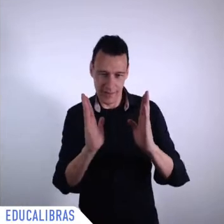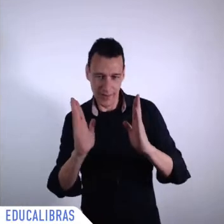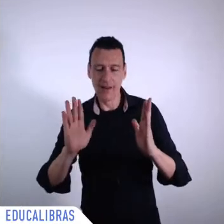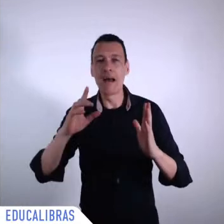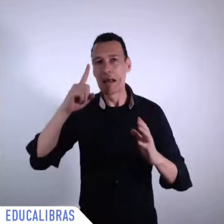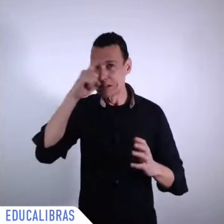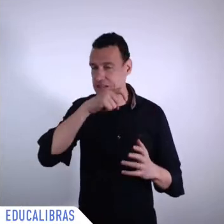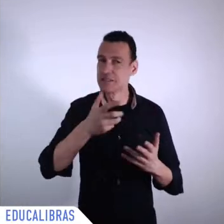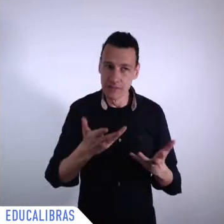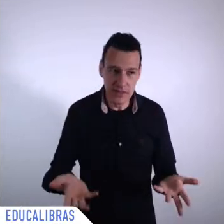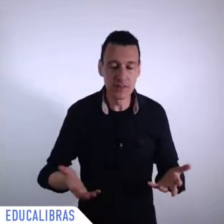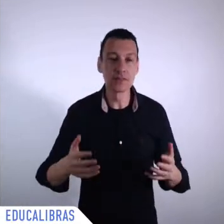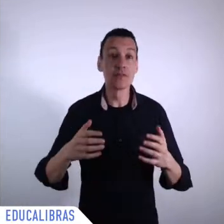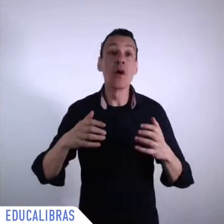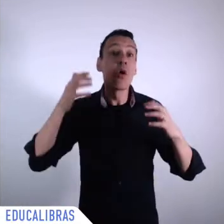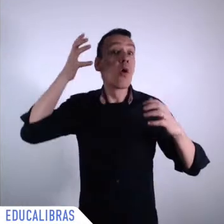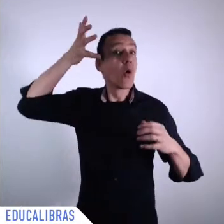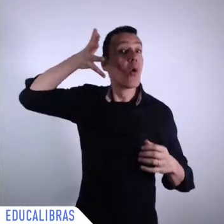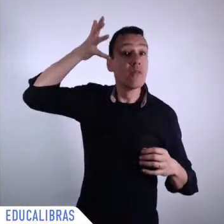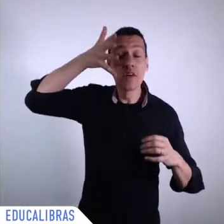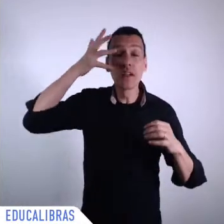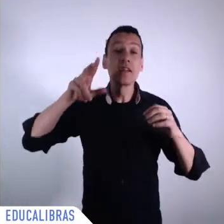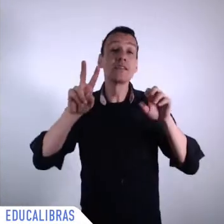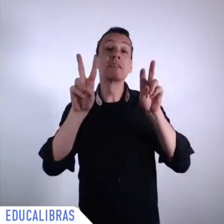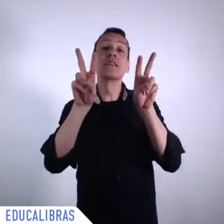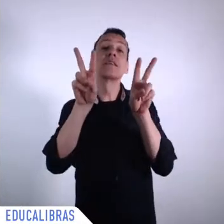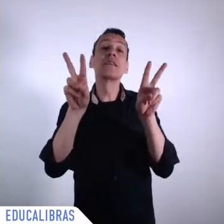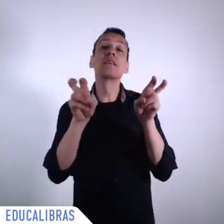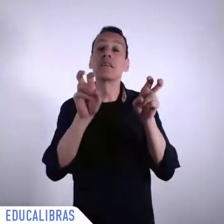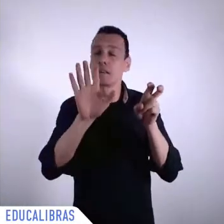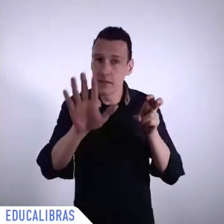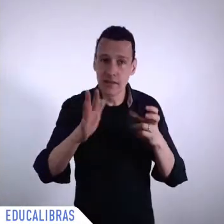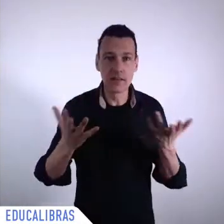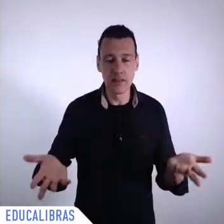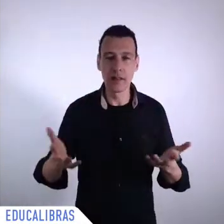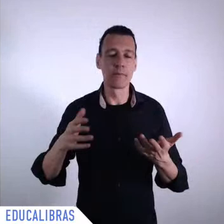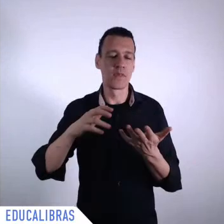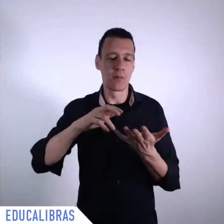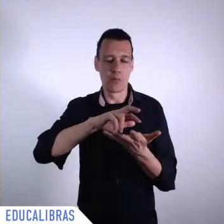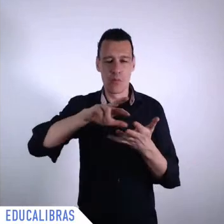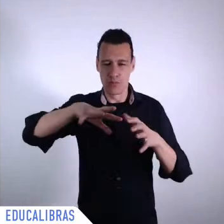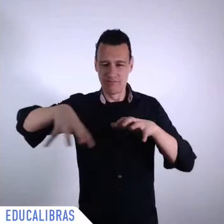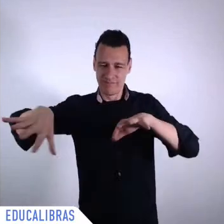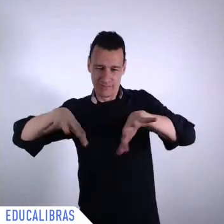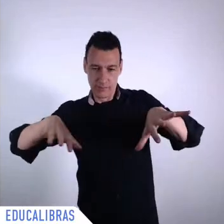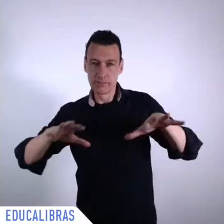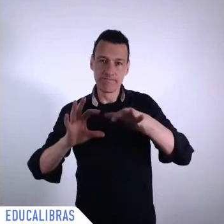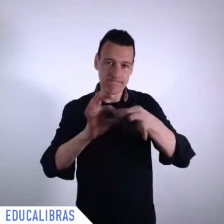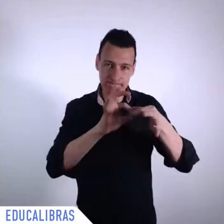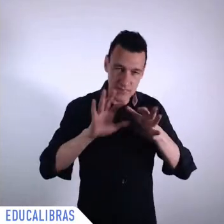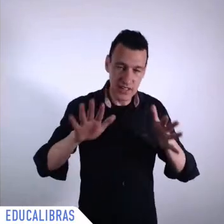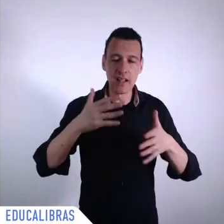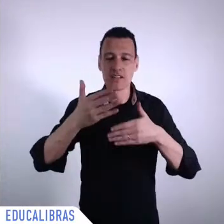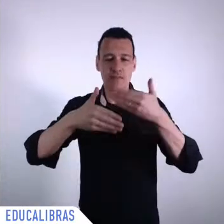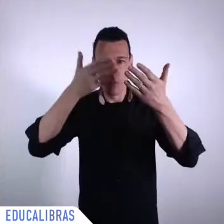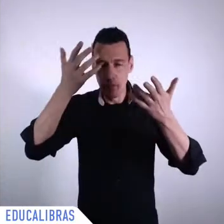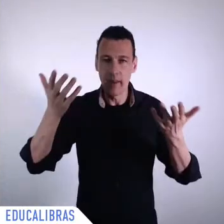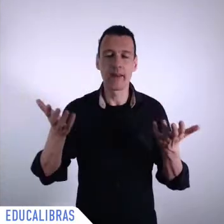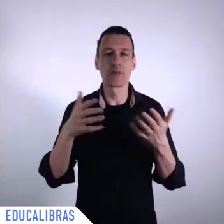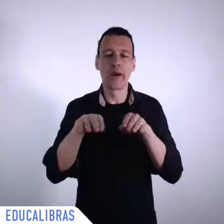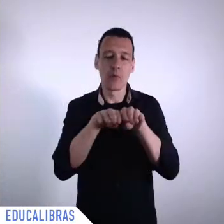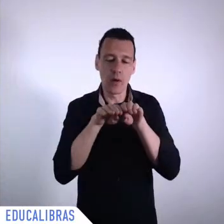multilateralism development inequalities the signs are not good on those grounds multilateralism is